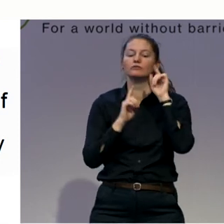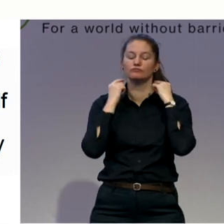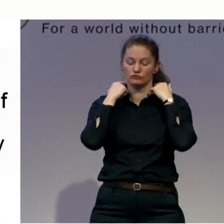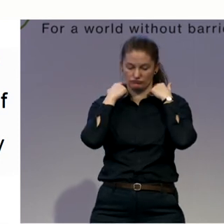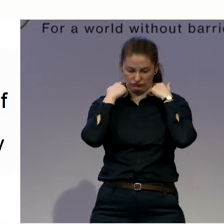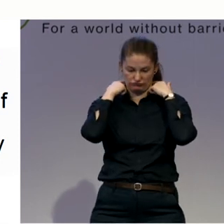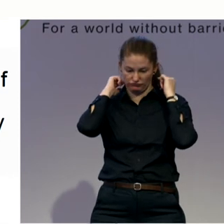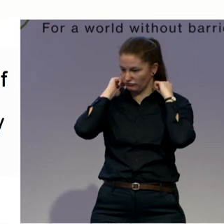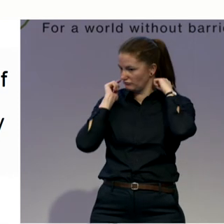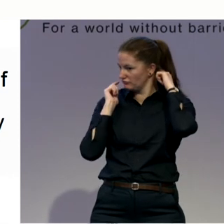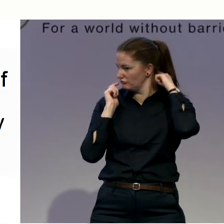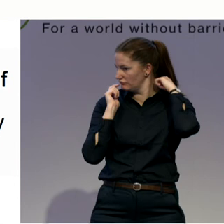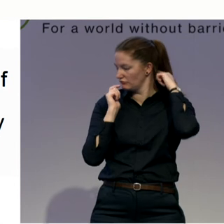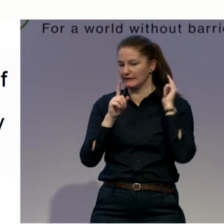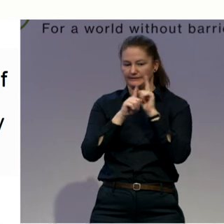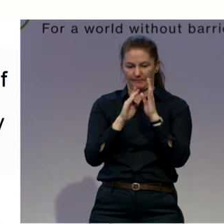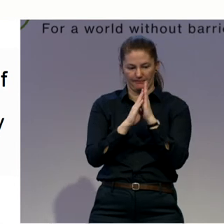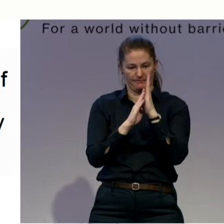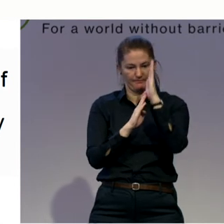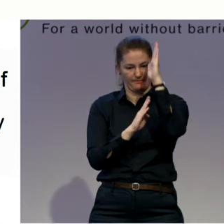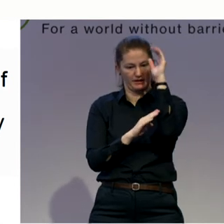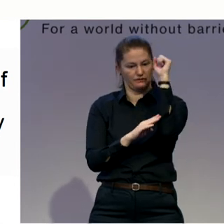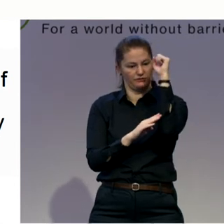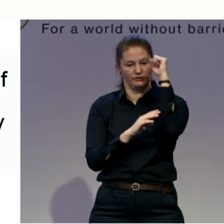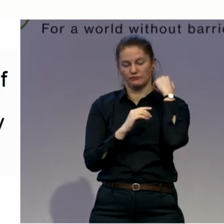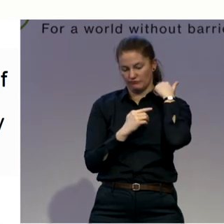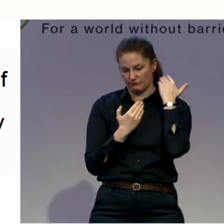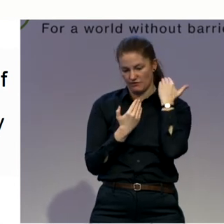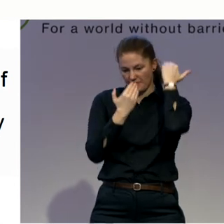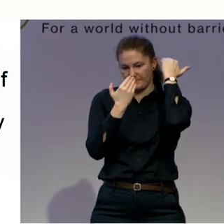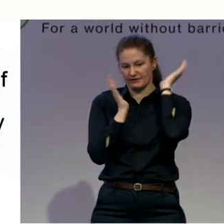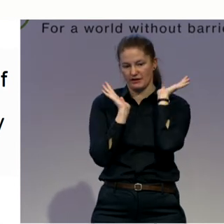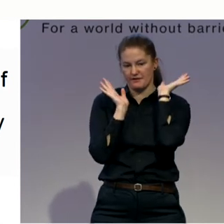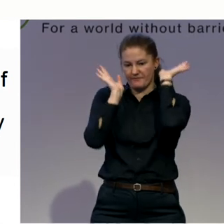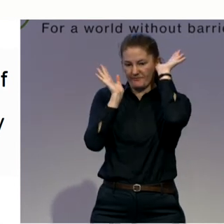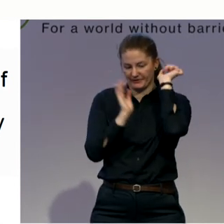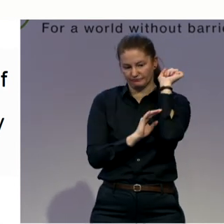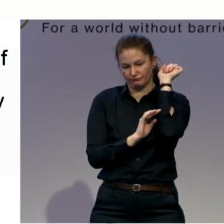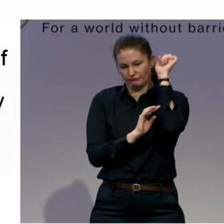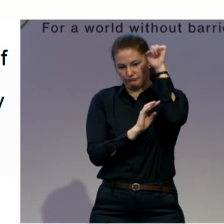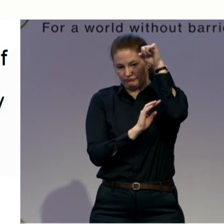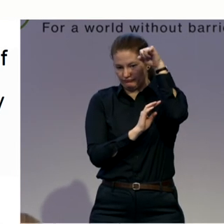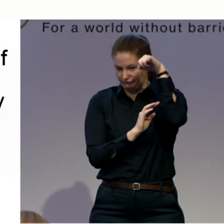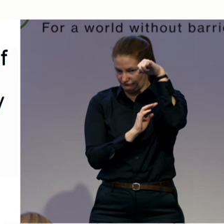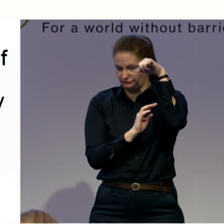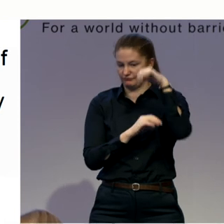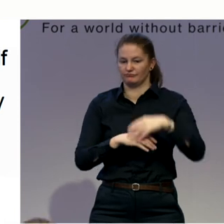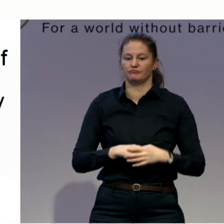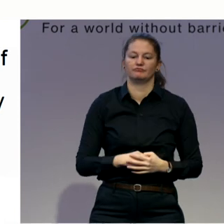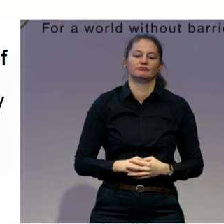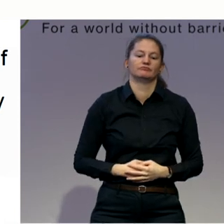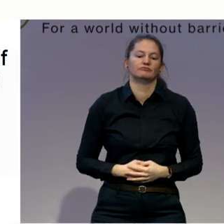I do this exercise. So lengthen your neck and move your chin into the chest. With inhale,